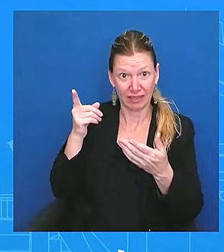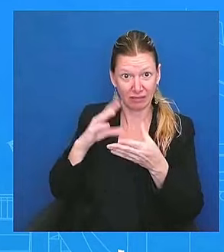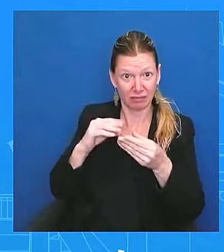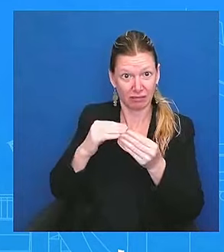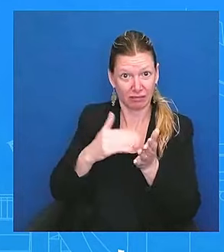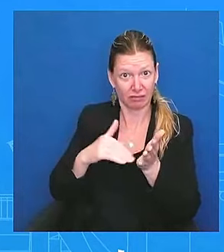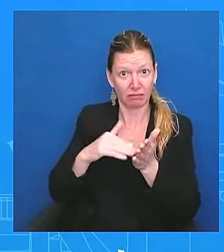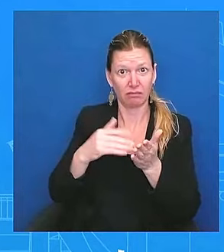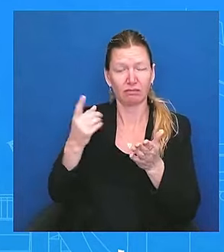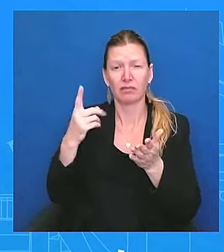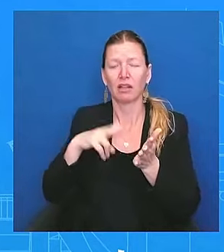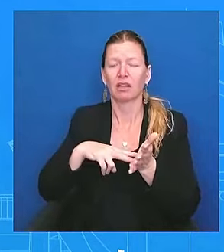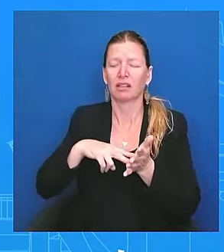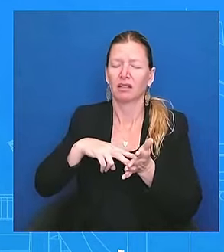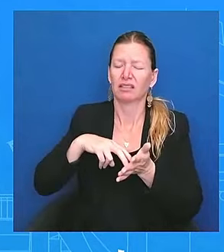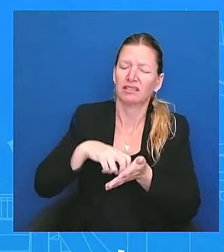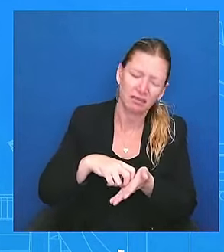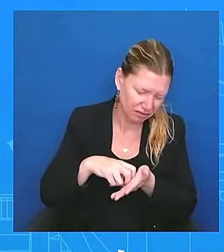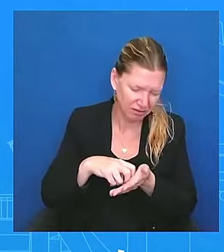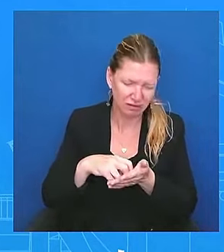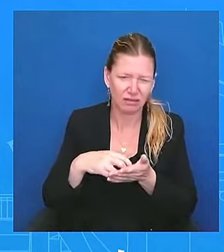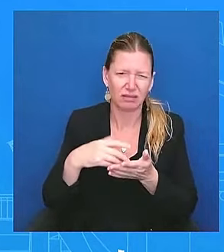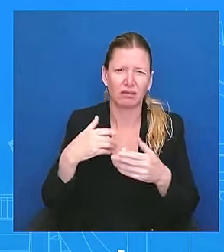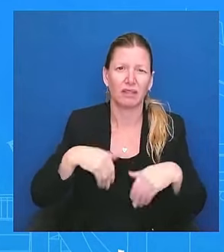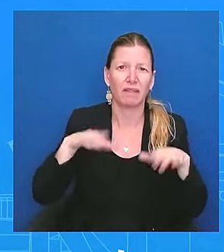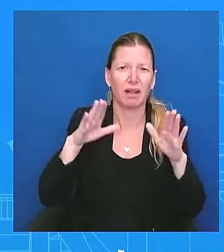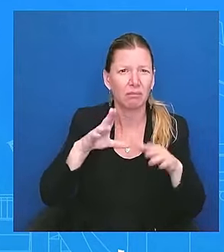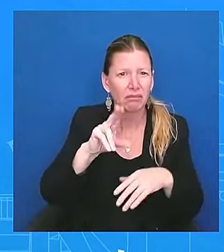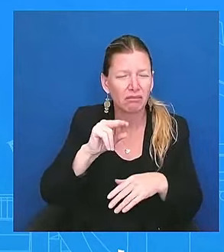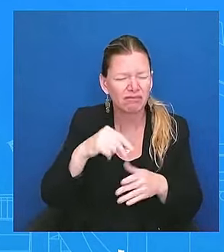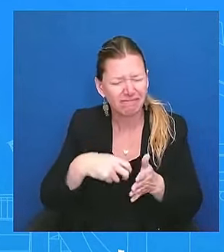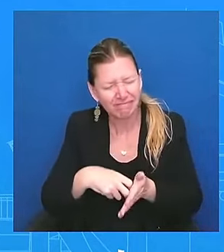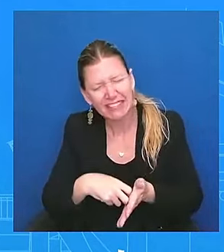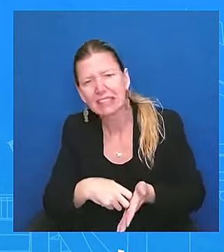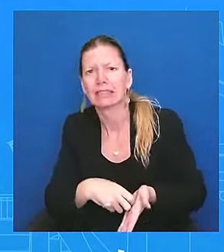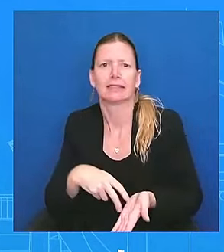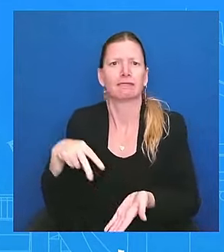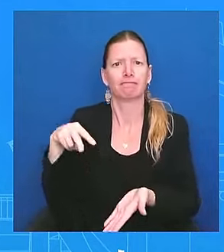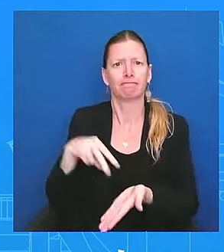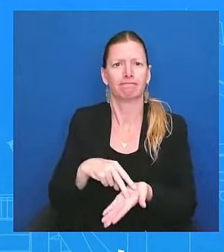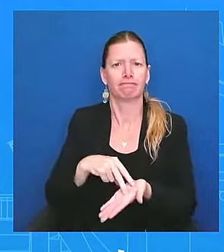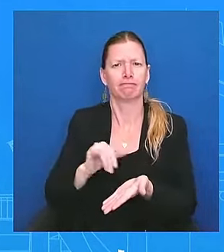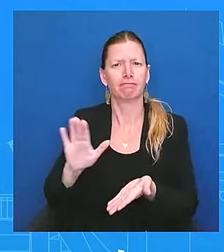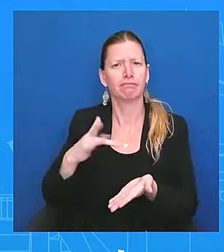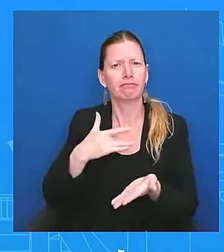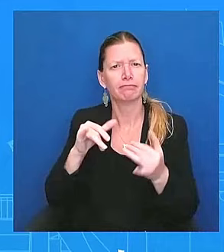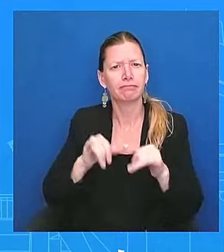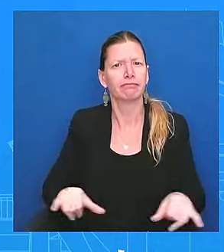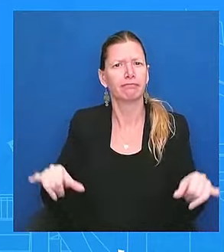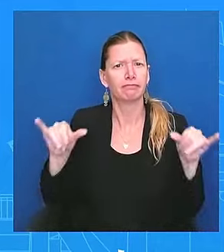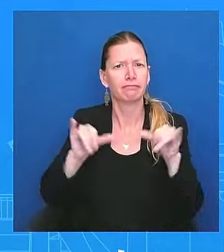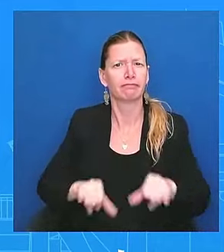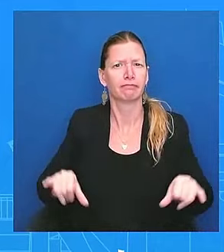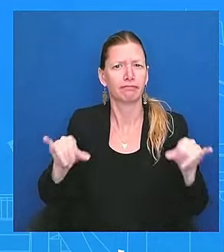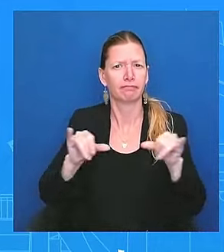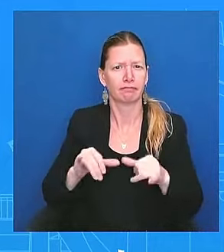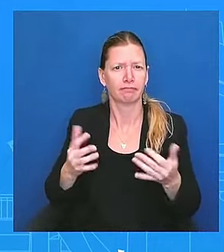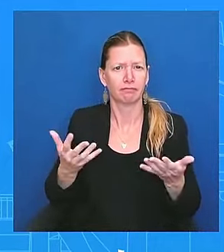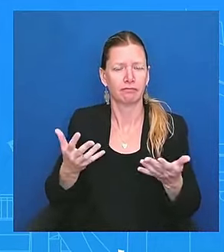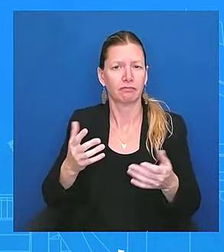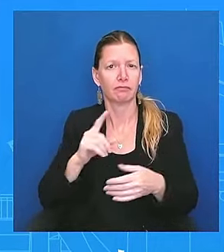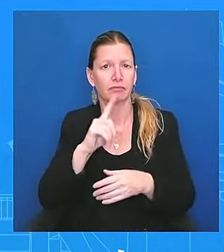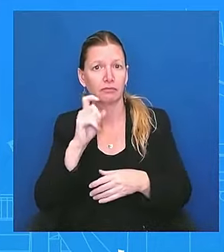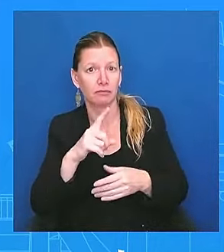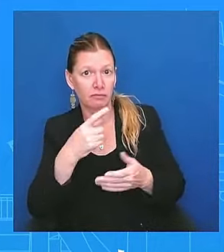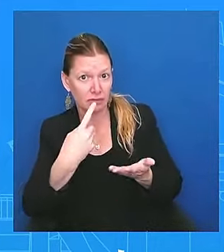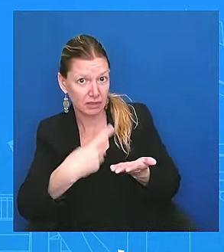suspend his campaign, that he would also resign? Are there any discussions about the vice president assuming his duties? Absolutely